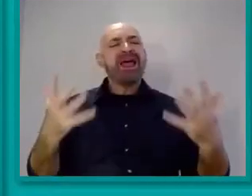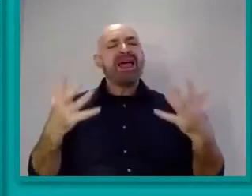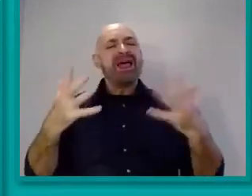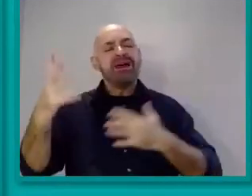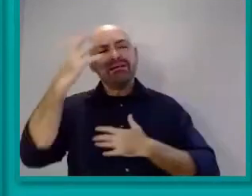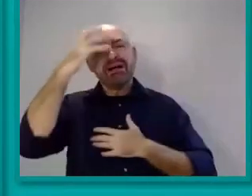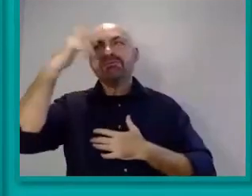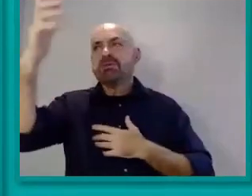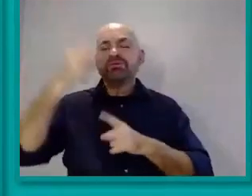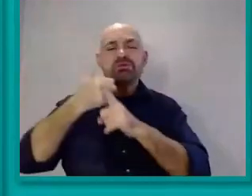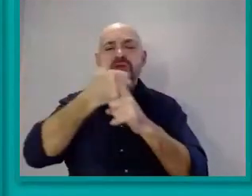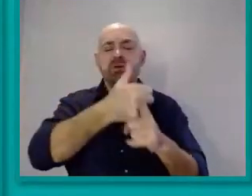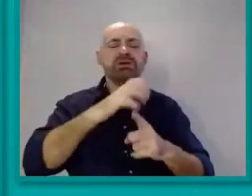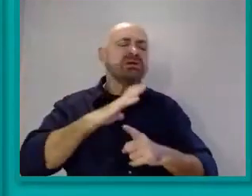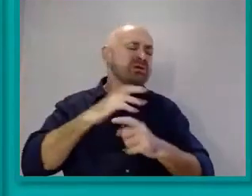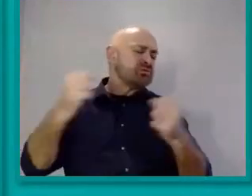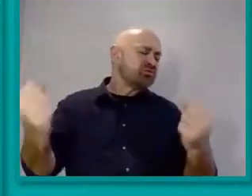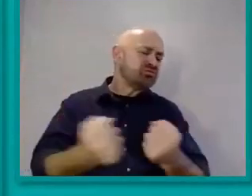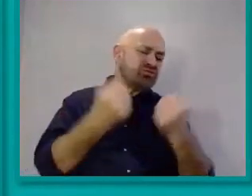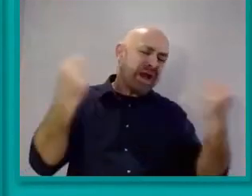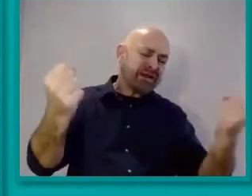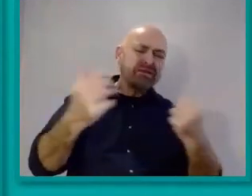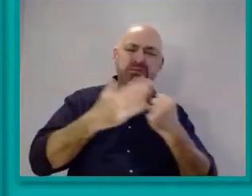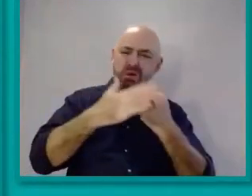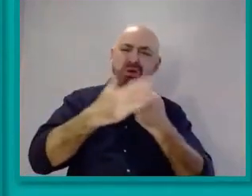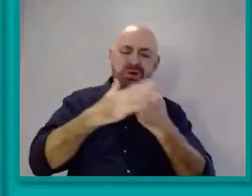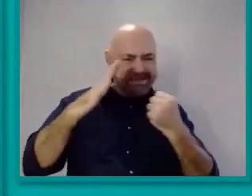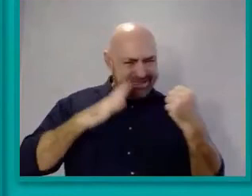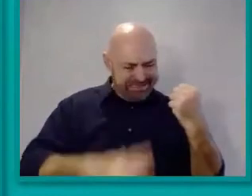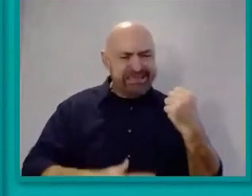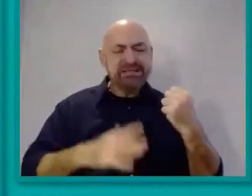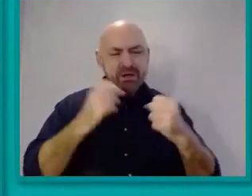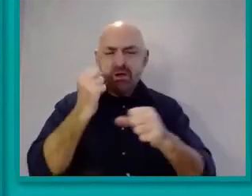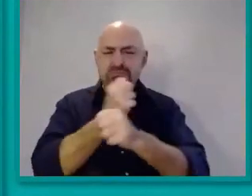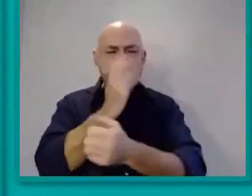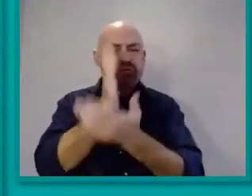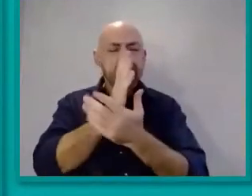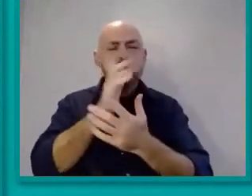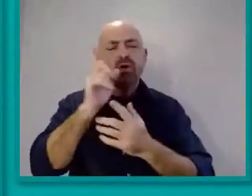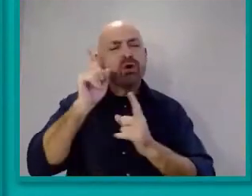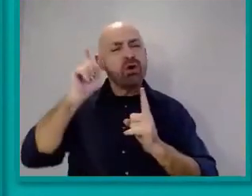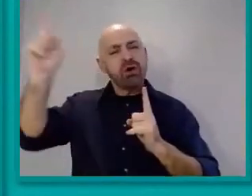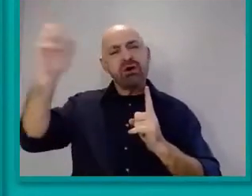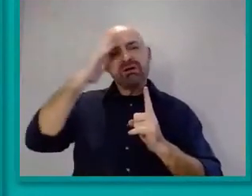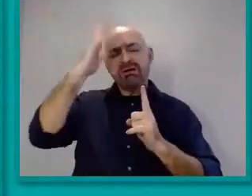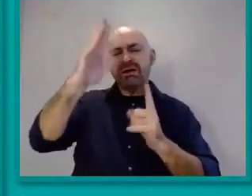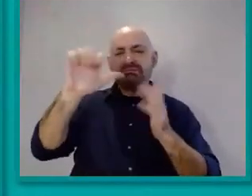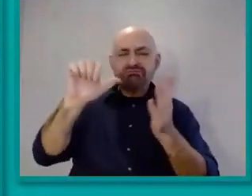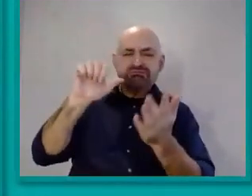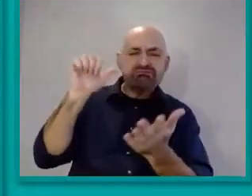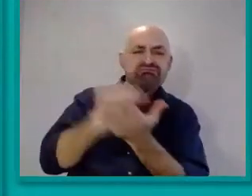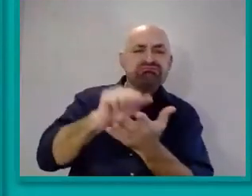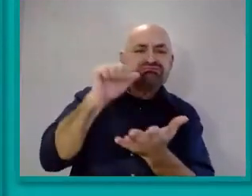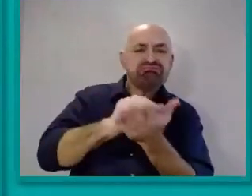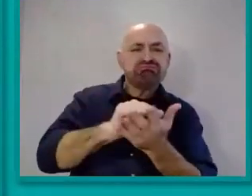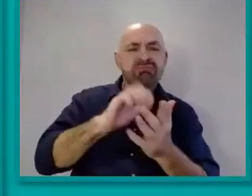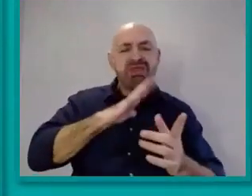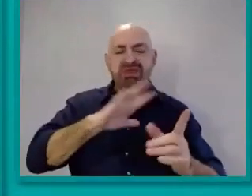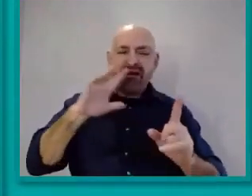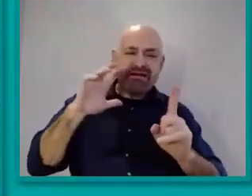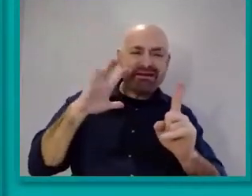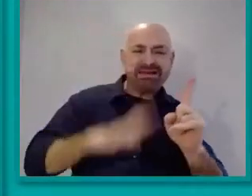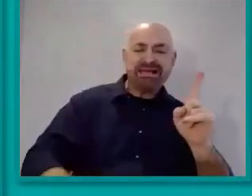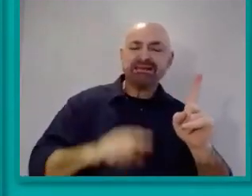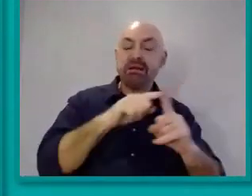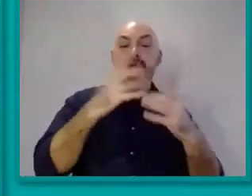needs to be strengthened and adapted to ensure ensure it appropriately meets their needs both currently and